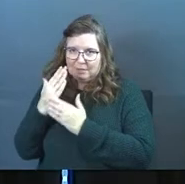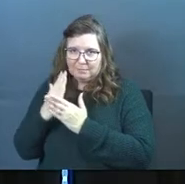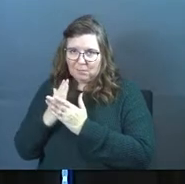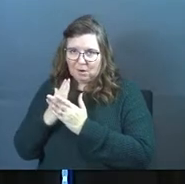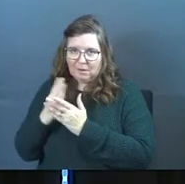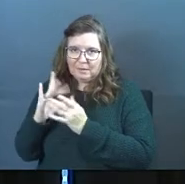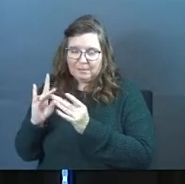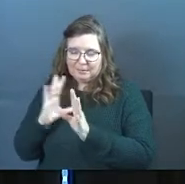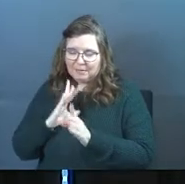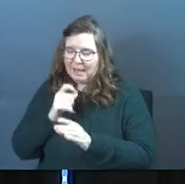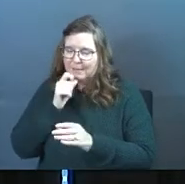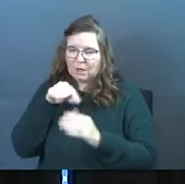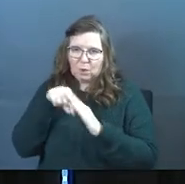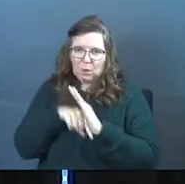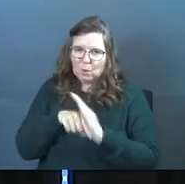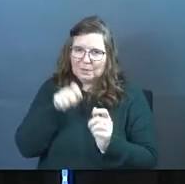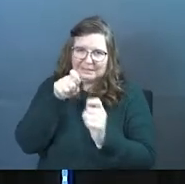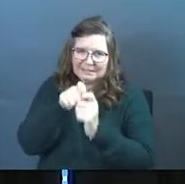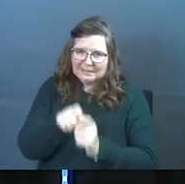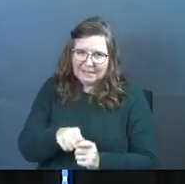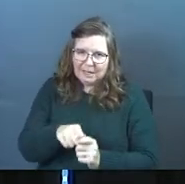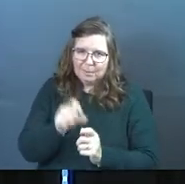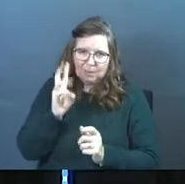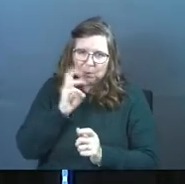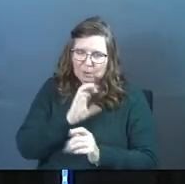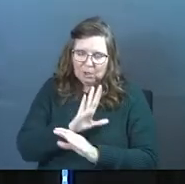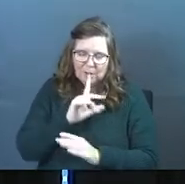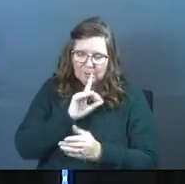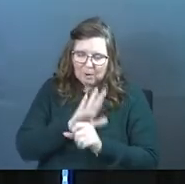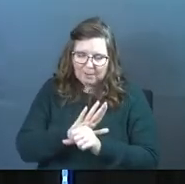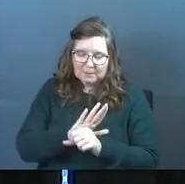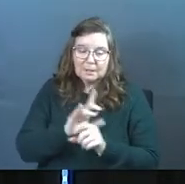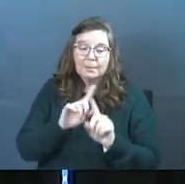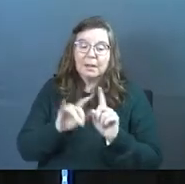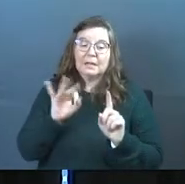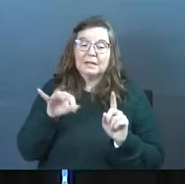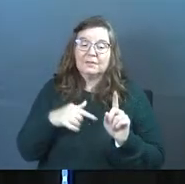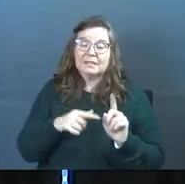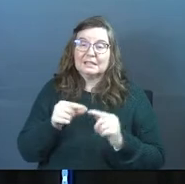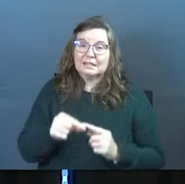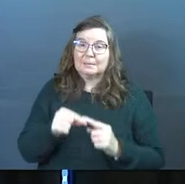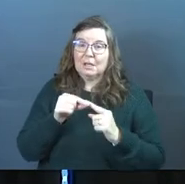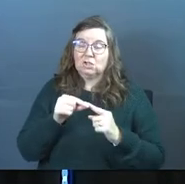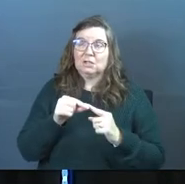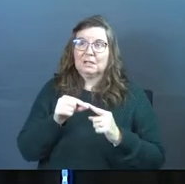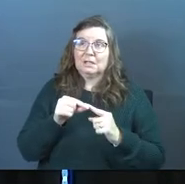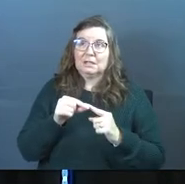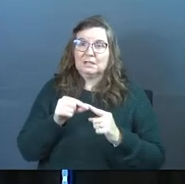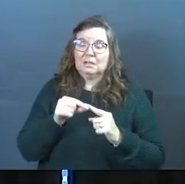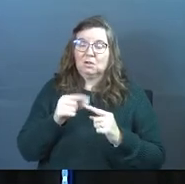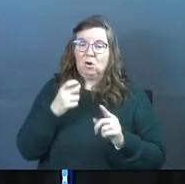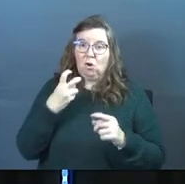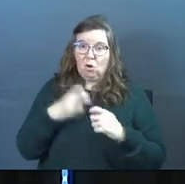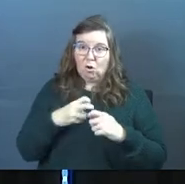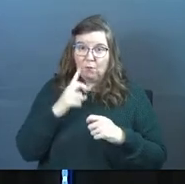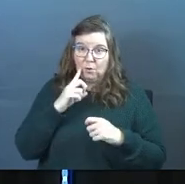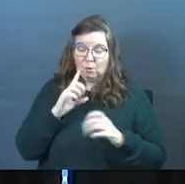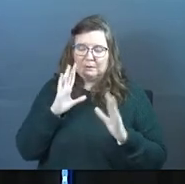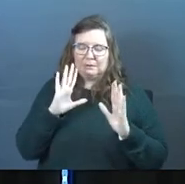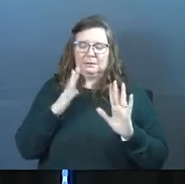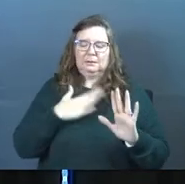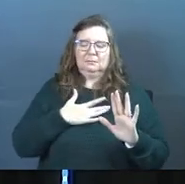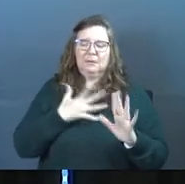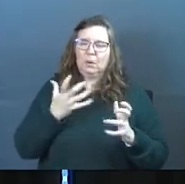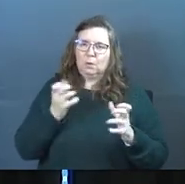this part of the message. I'm not going to go into any kind of detail or be weird about it. I promise. But if this is especially a triggering topic for you,